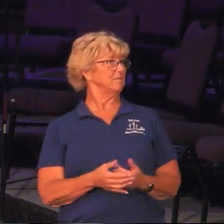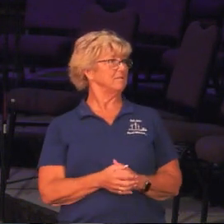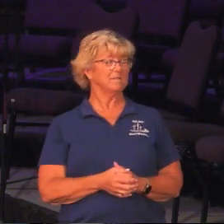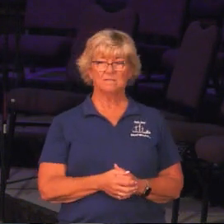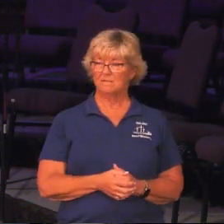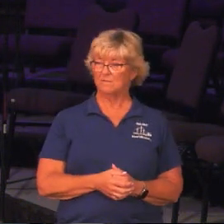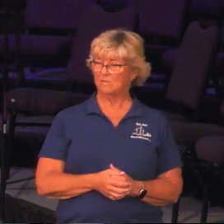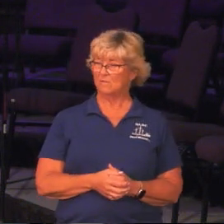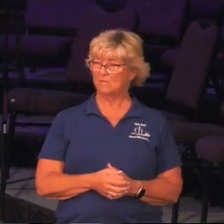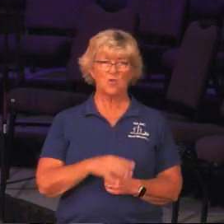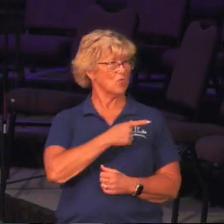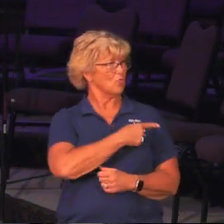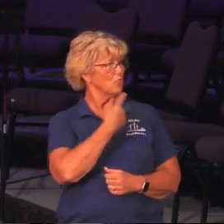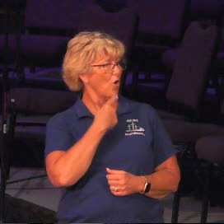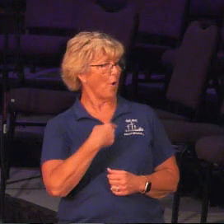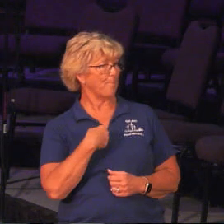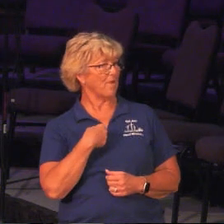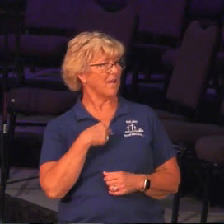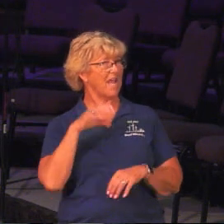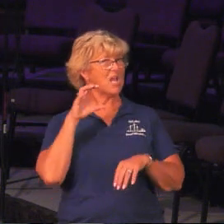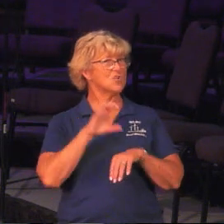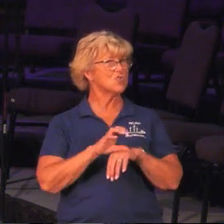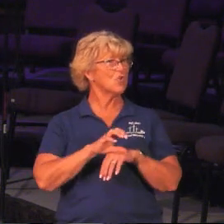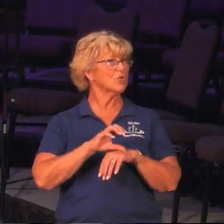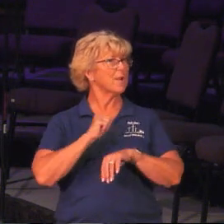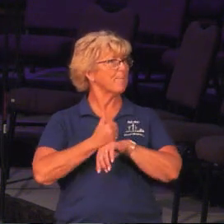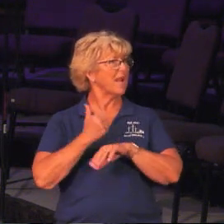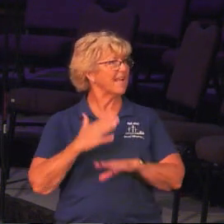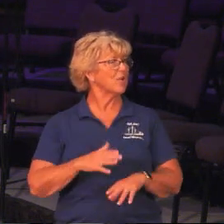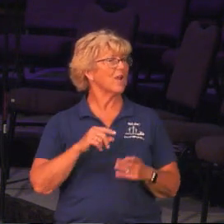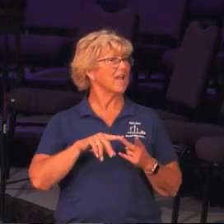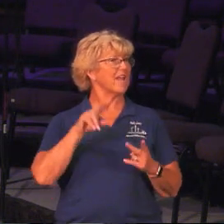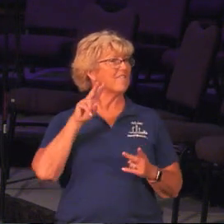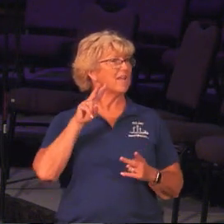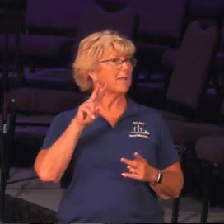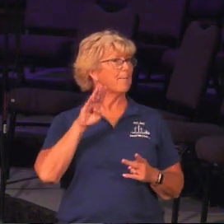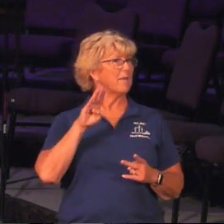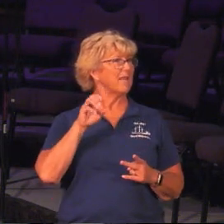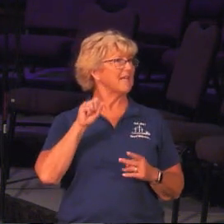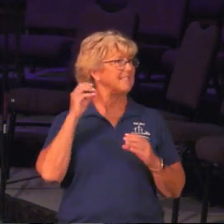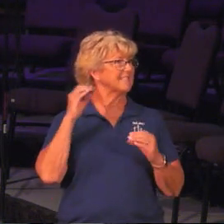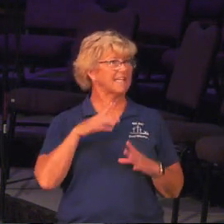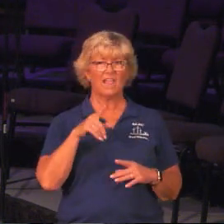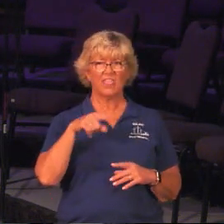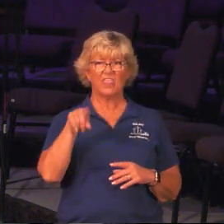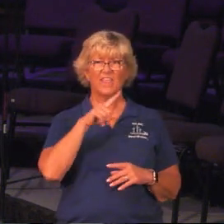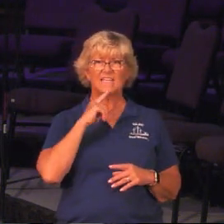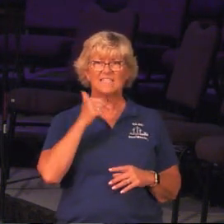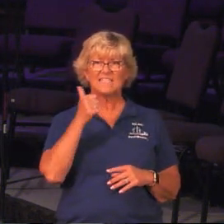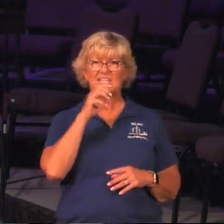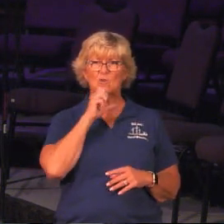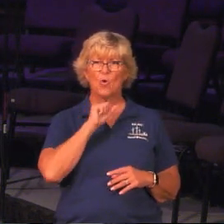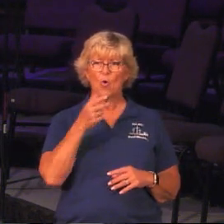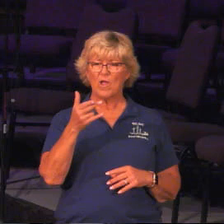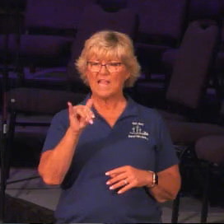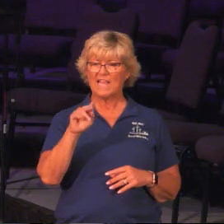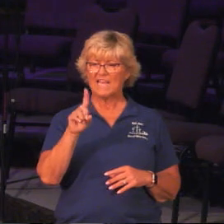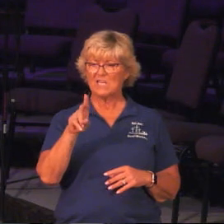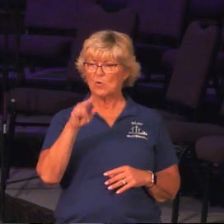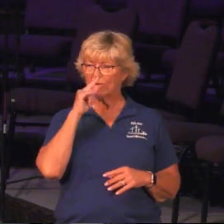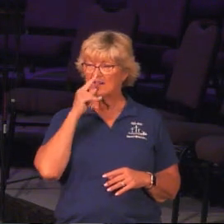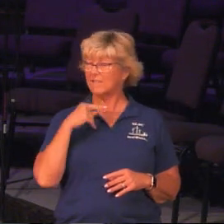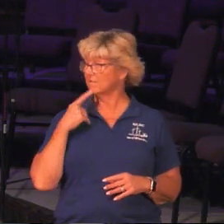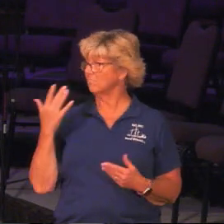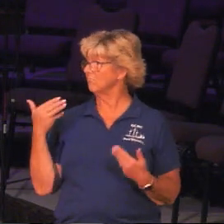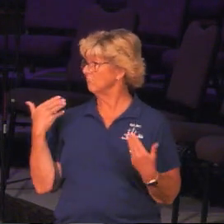I said, you told me it was going to be church planters and VBS teachers. These are 10-year-old Hindu kids. And he's like,